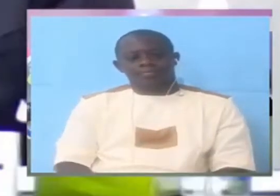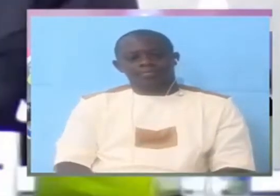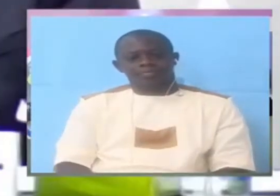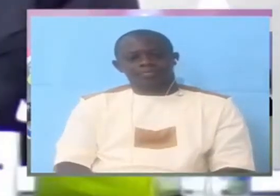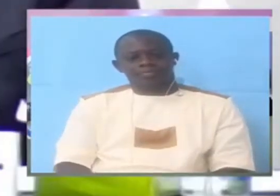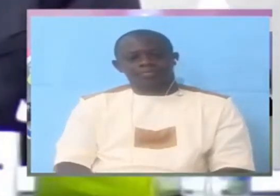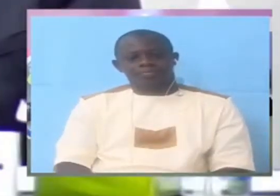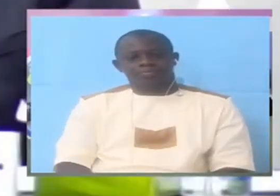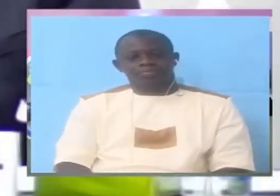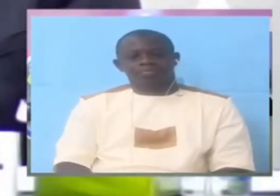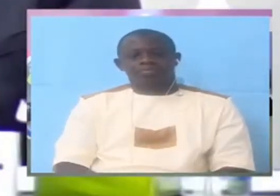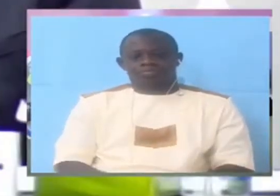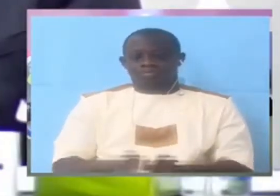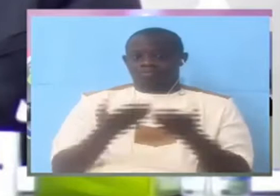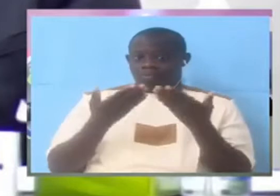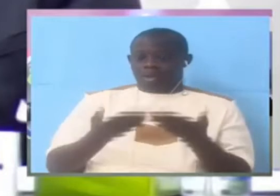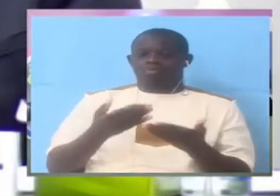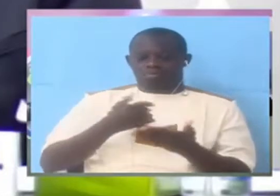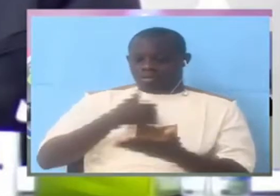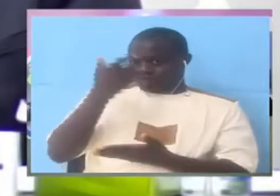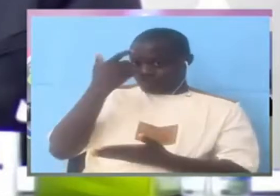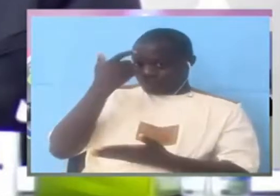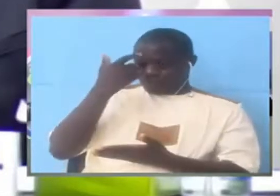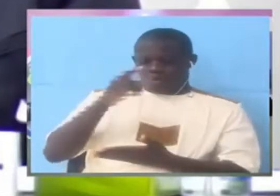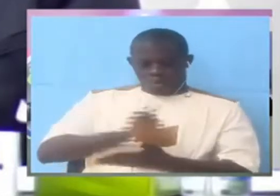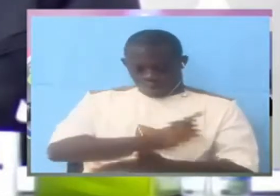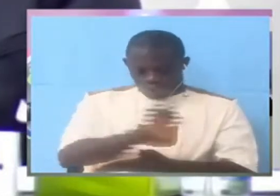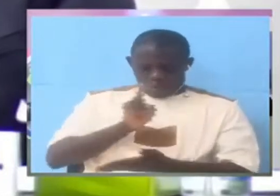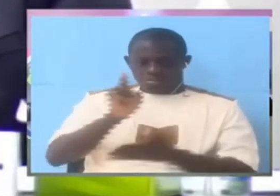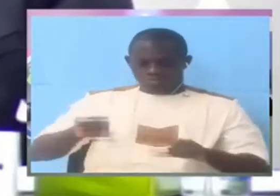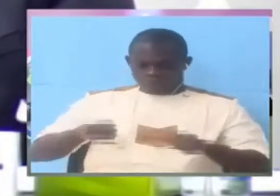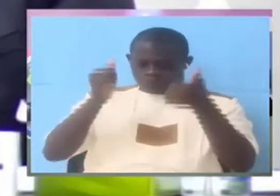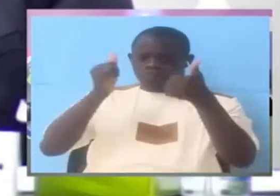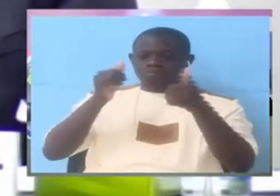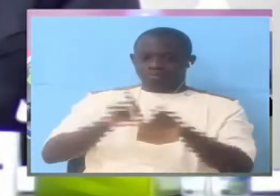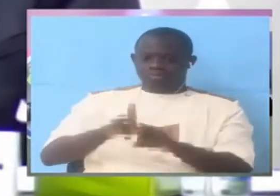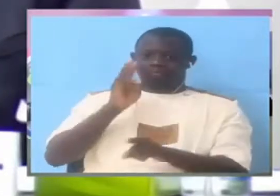Well, I think we are beginning to see the second approach.